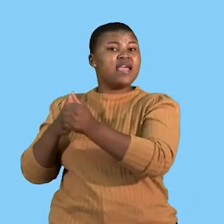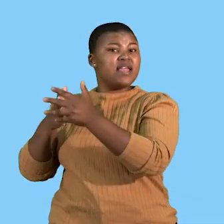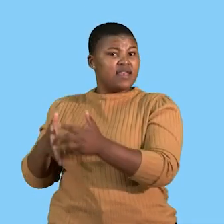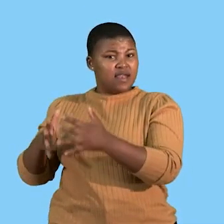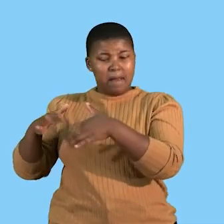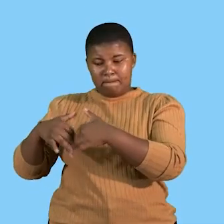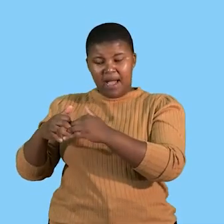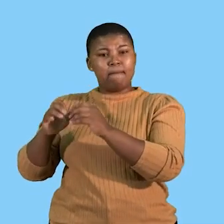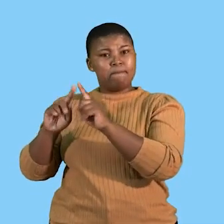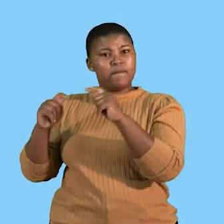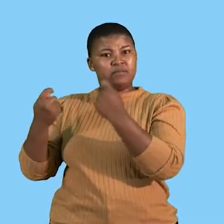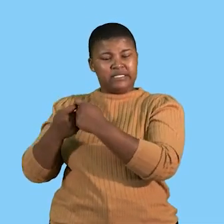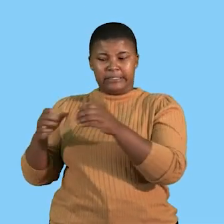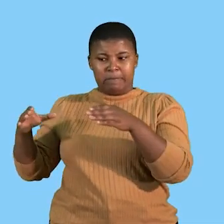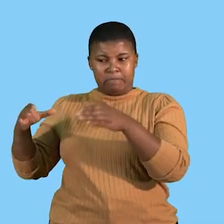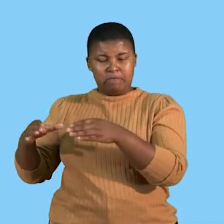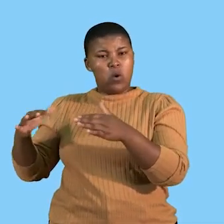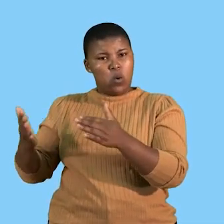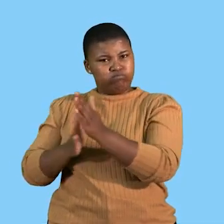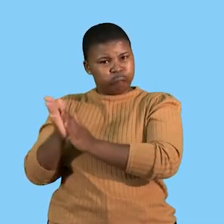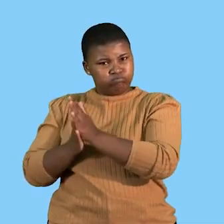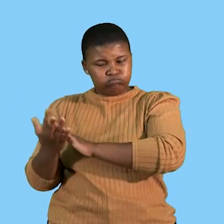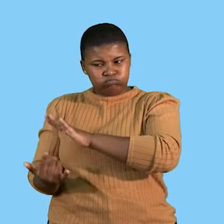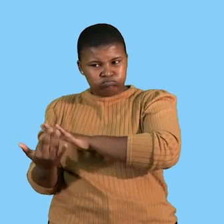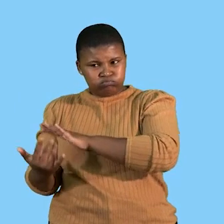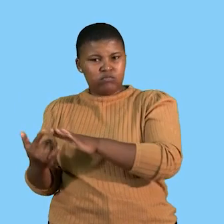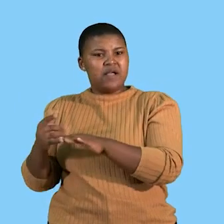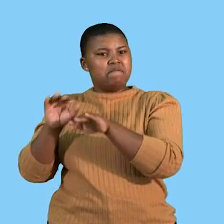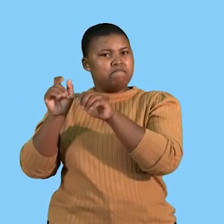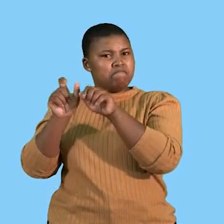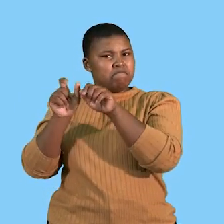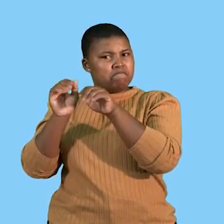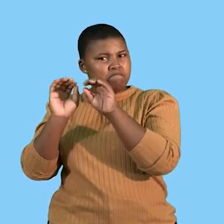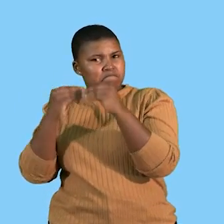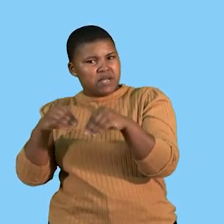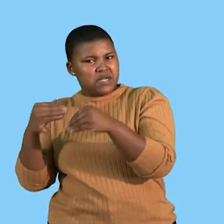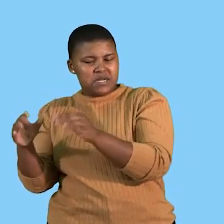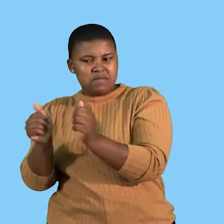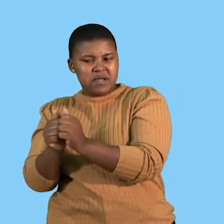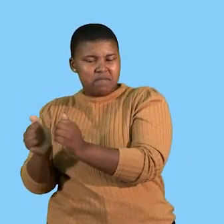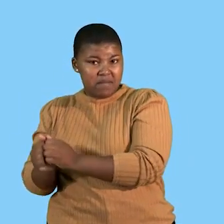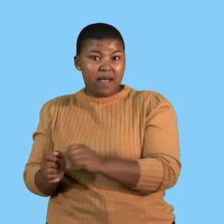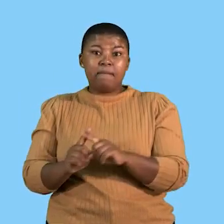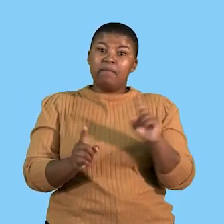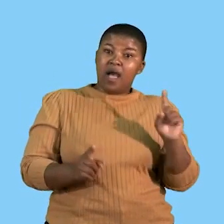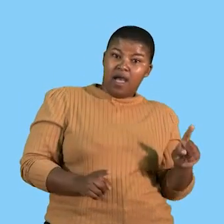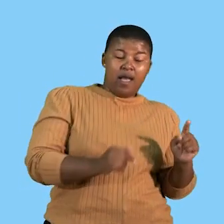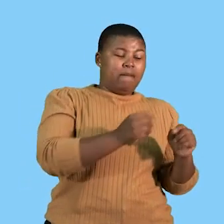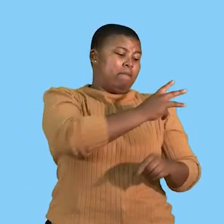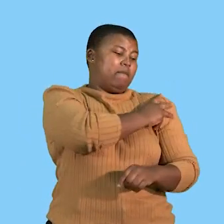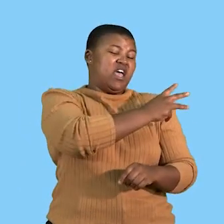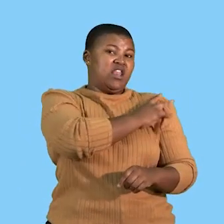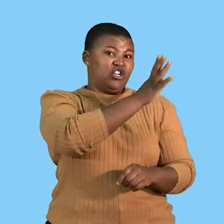leadership creates a team or inspires the subordinates of the business, management